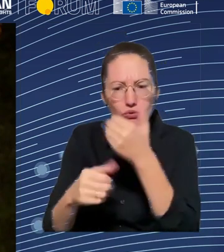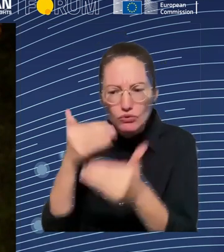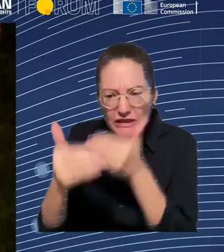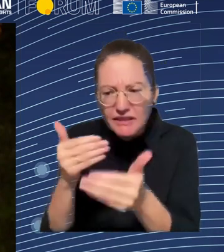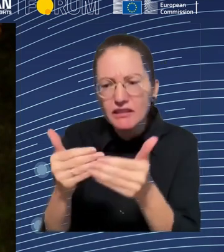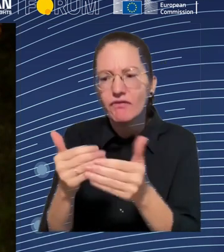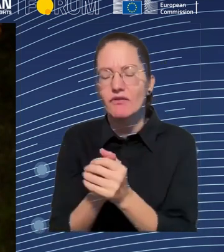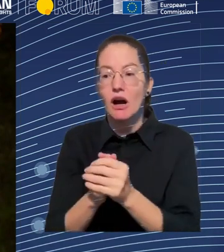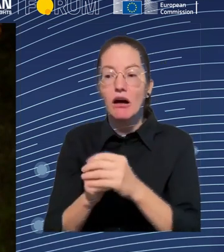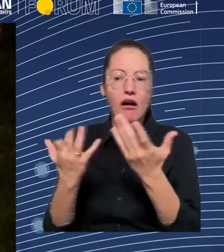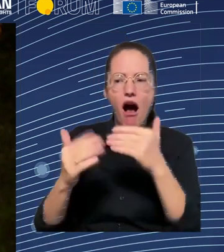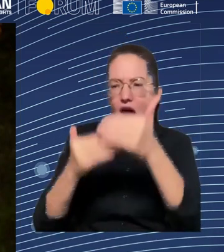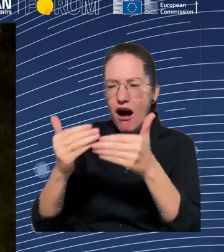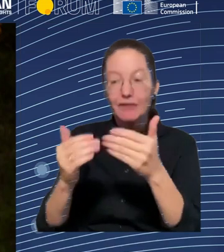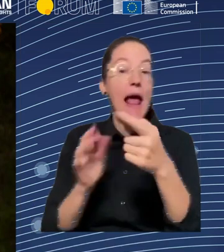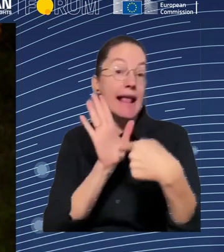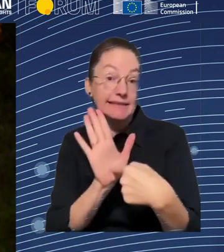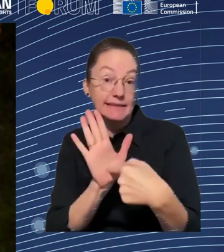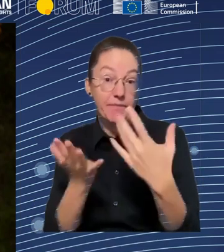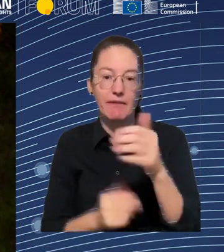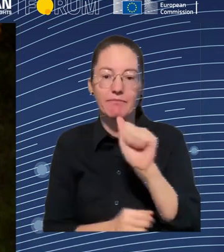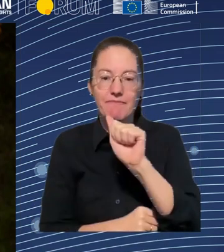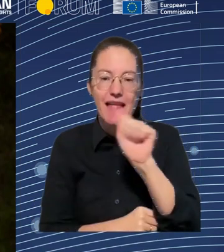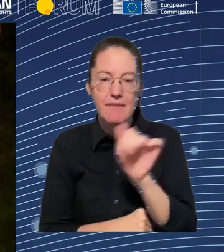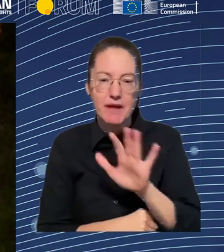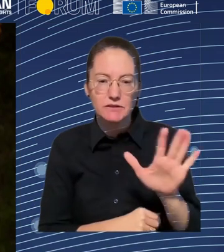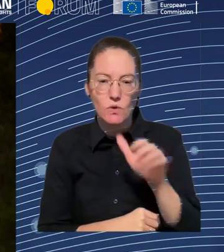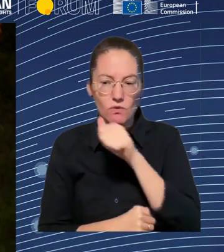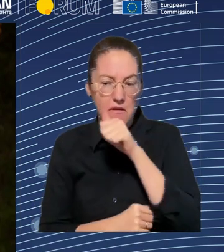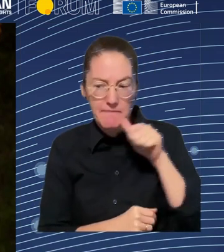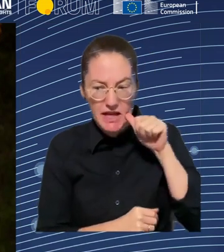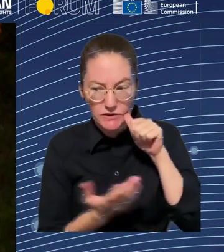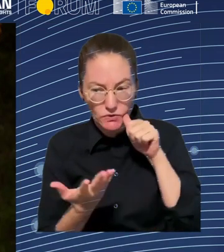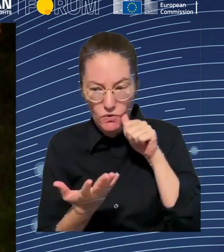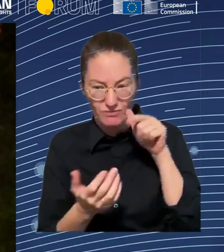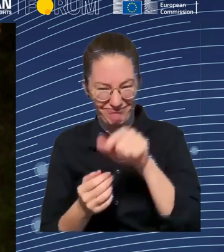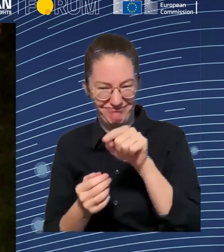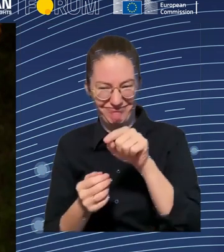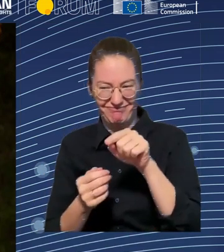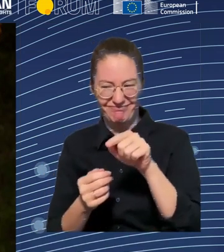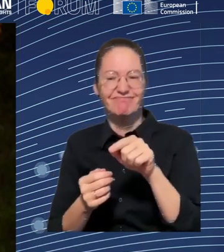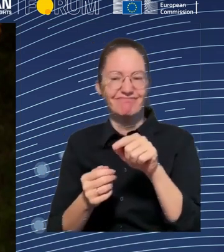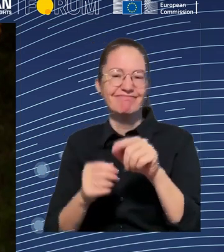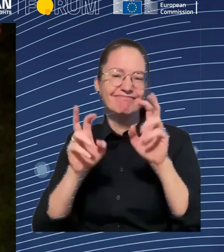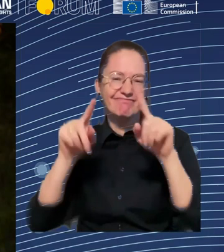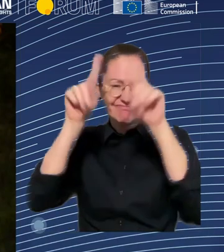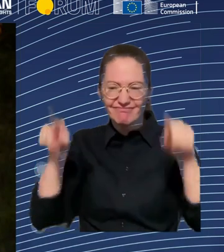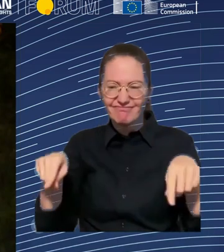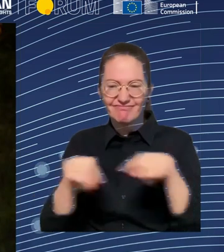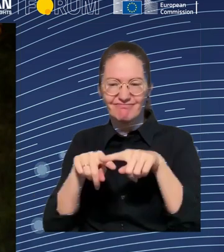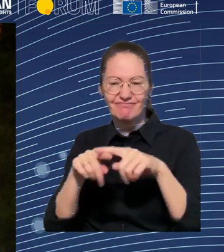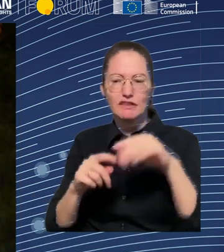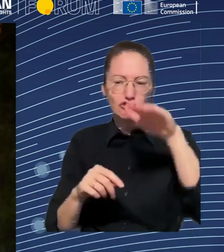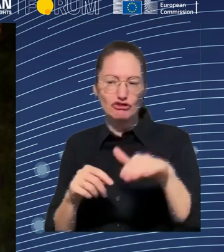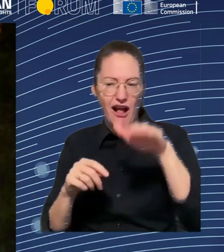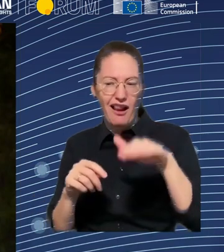would say, loss of privacy, autonomy, and dignity, which are much harder to measure, but which I think are so elemental to all of us in terms of our